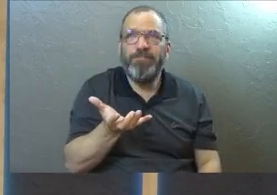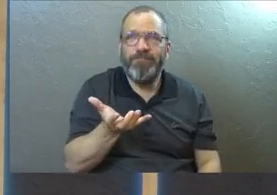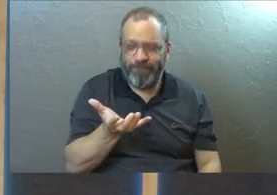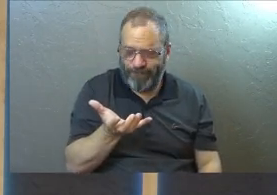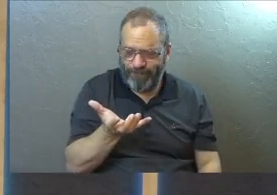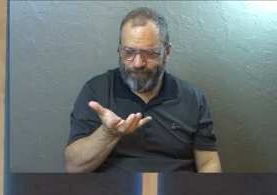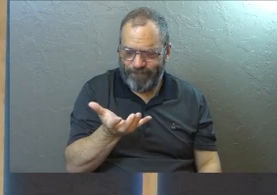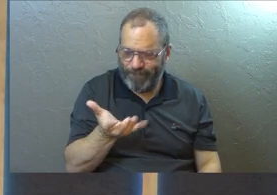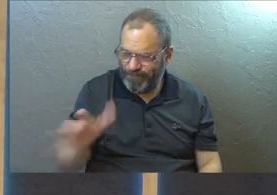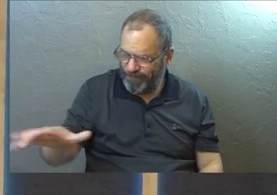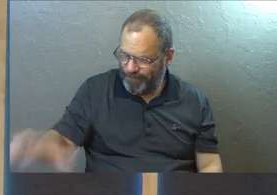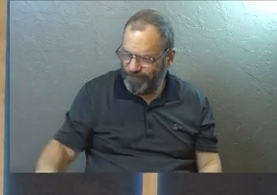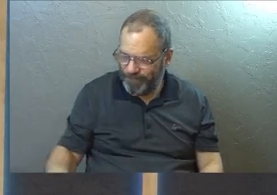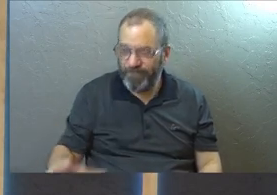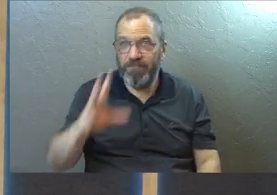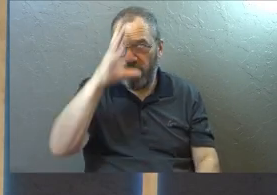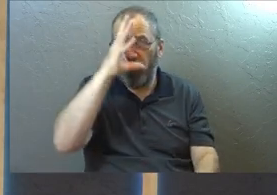trust.